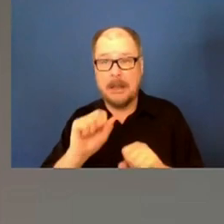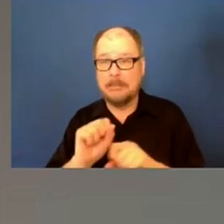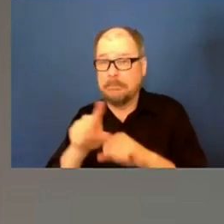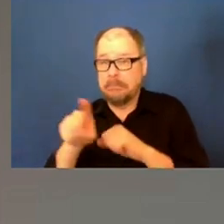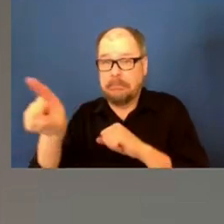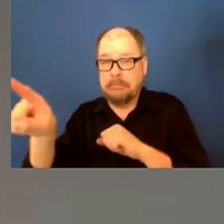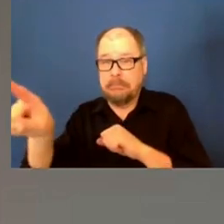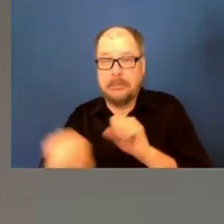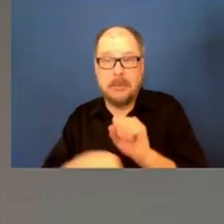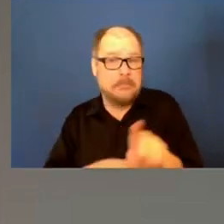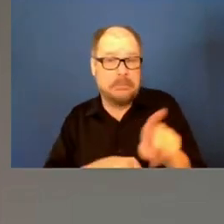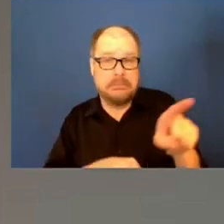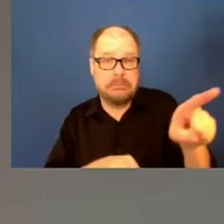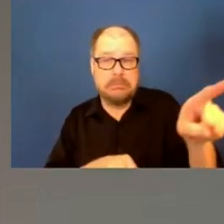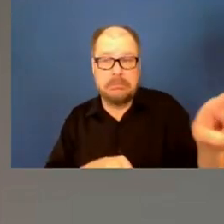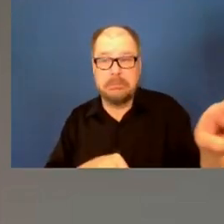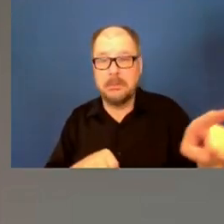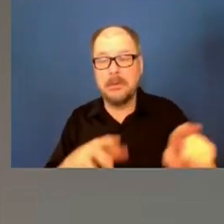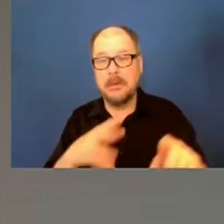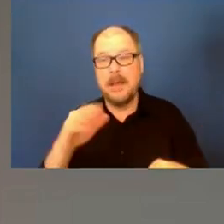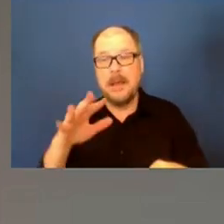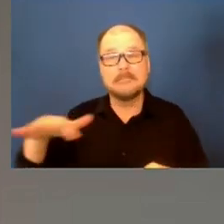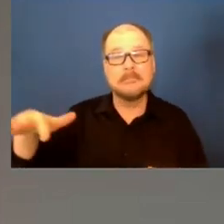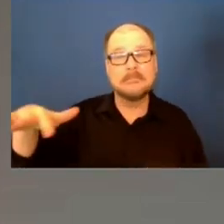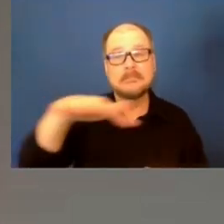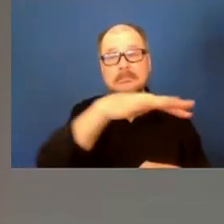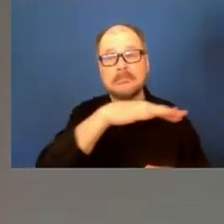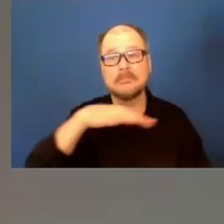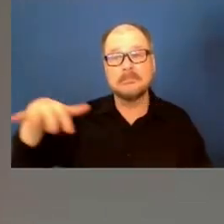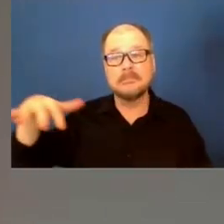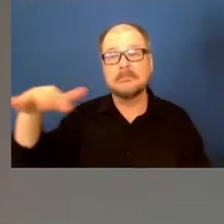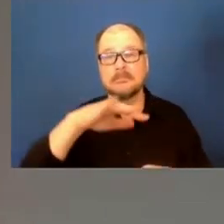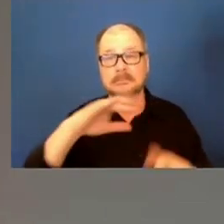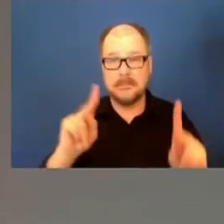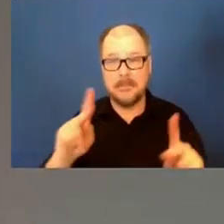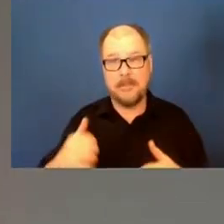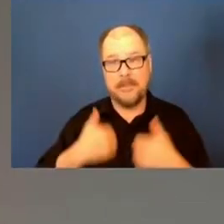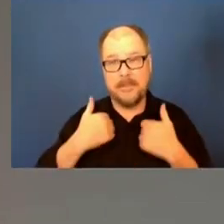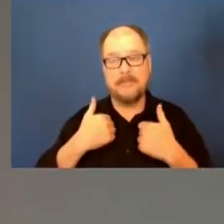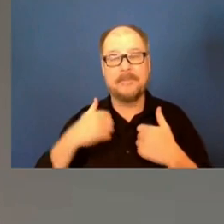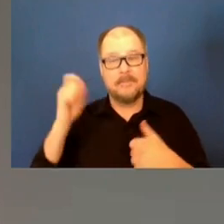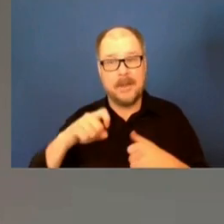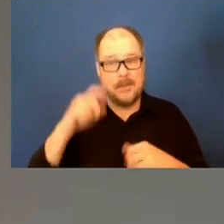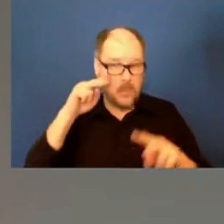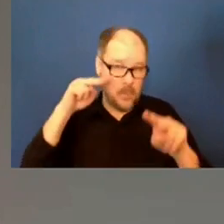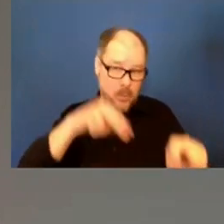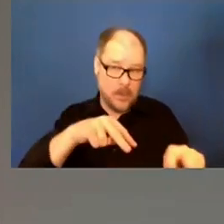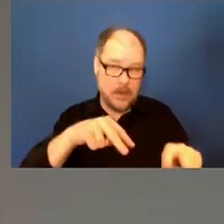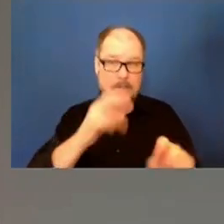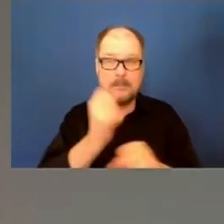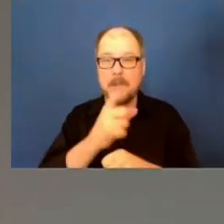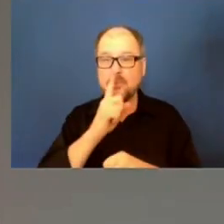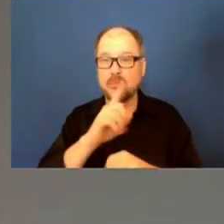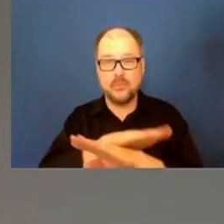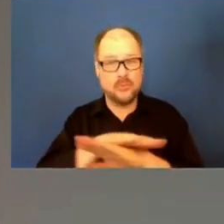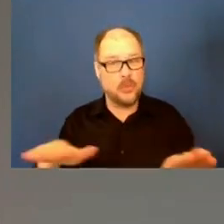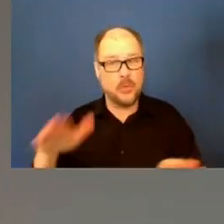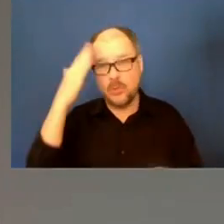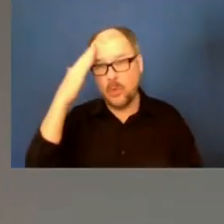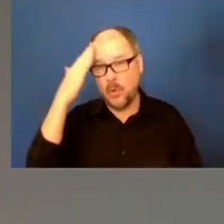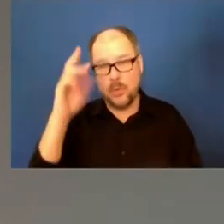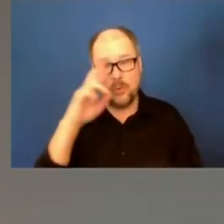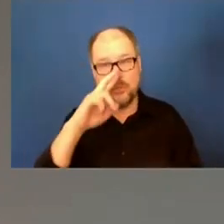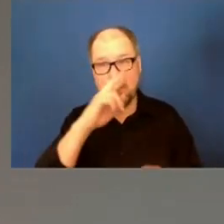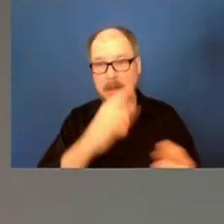necessary for people to be aware of that. But I don't have – I really don't have projections on how many rats we have.